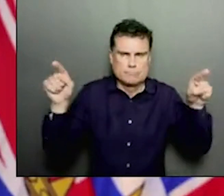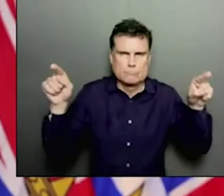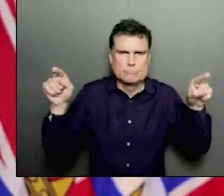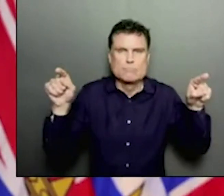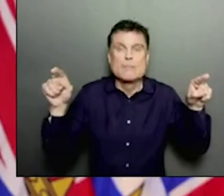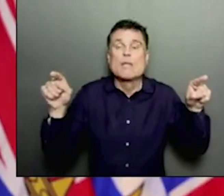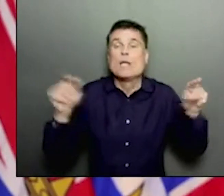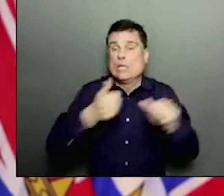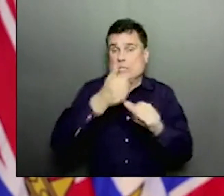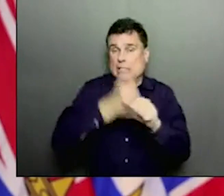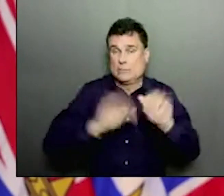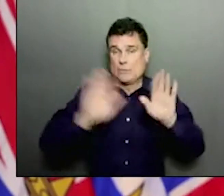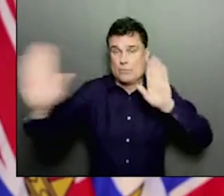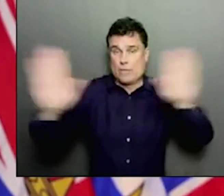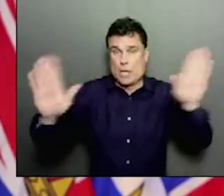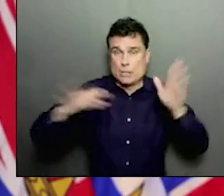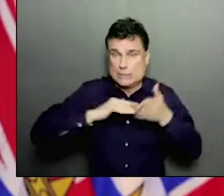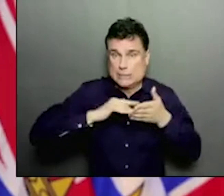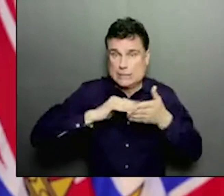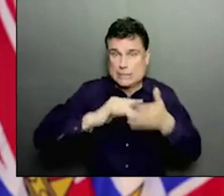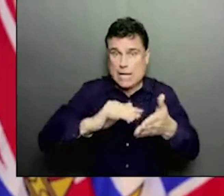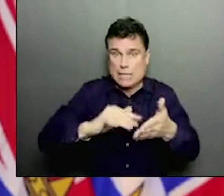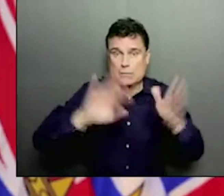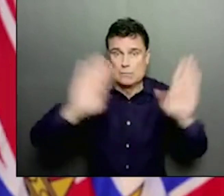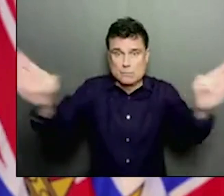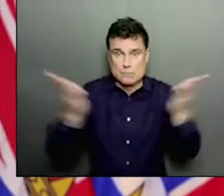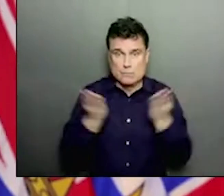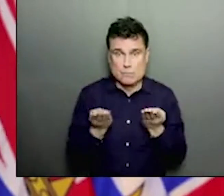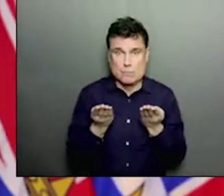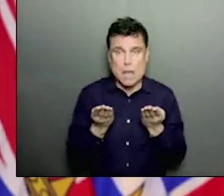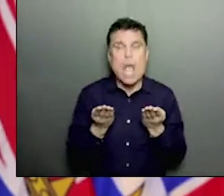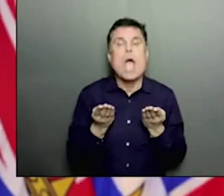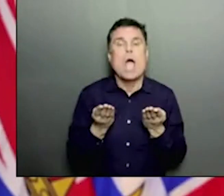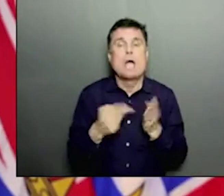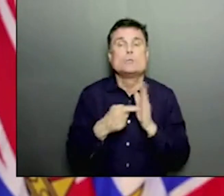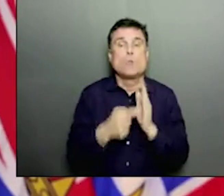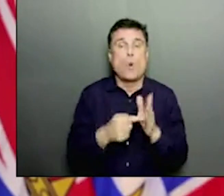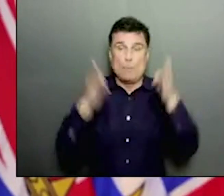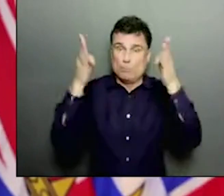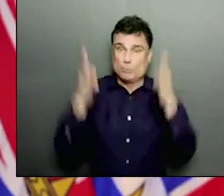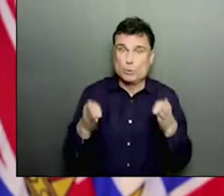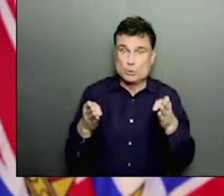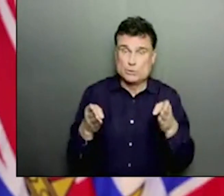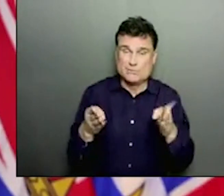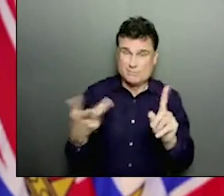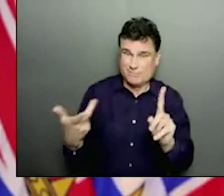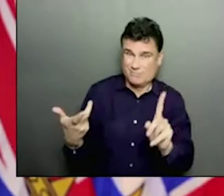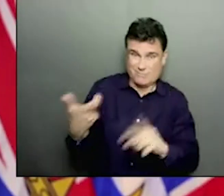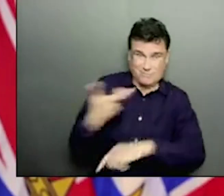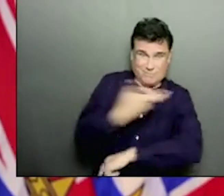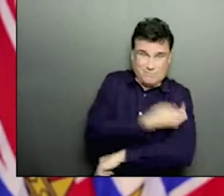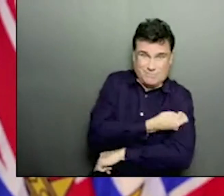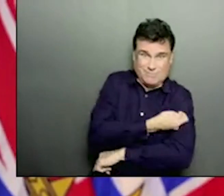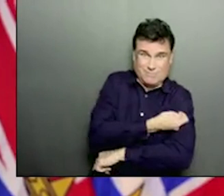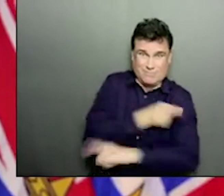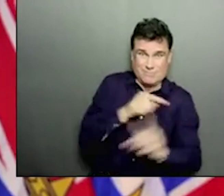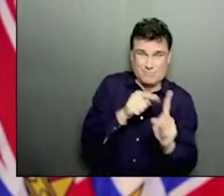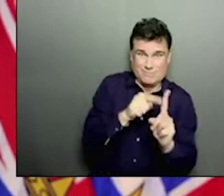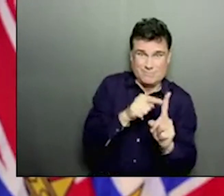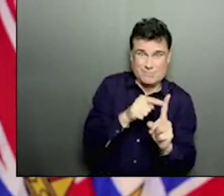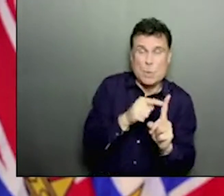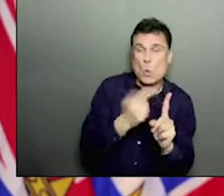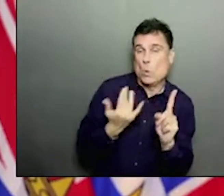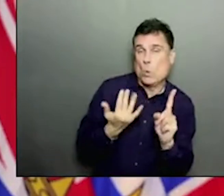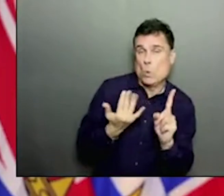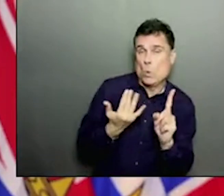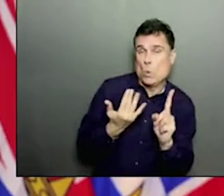second dose somewhere between, in both of these studies, it averaged around 28 days, but it ranged from, I think it was 20